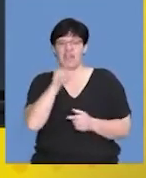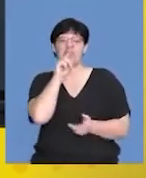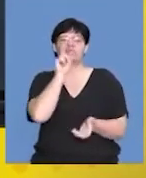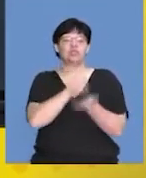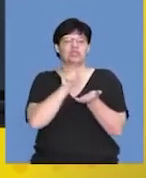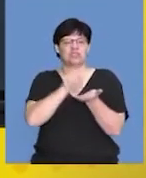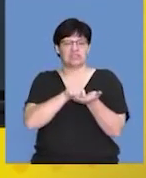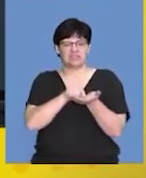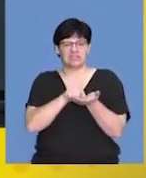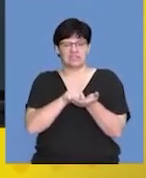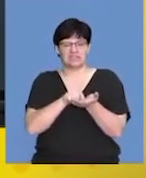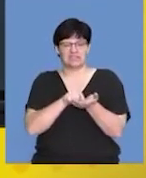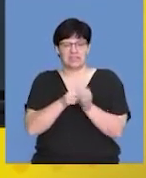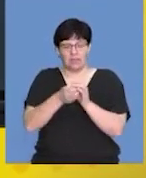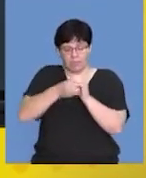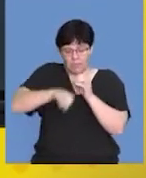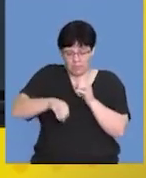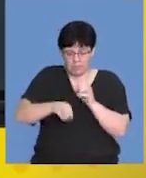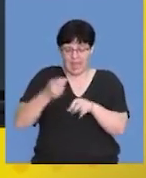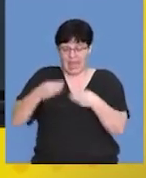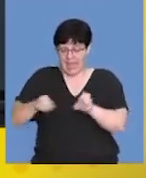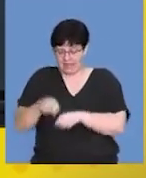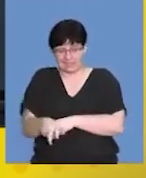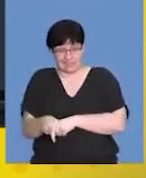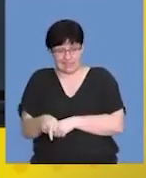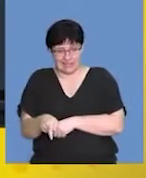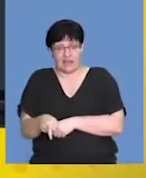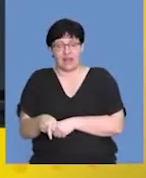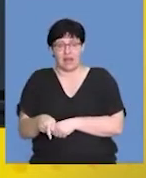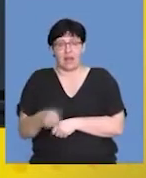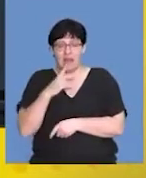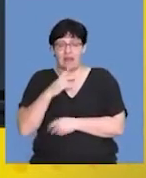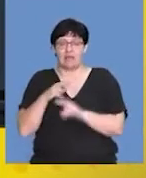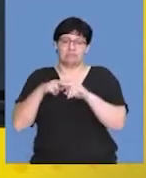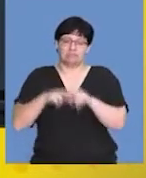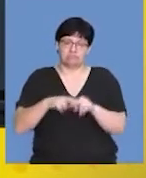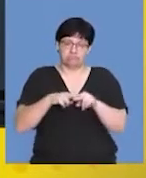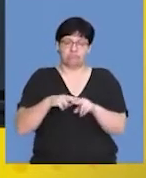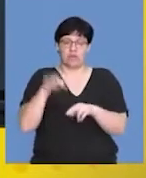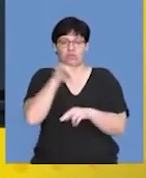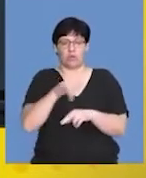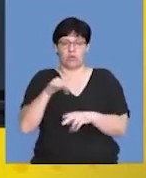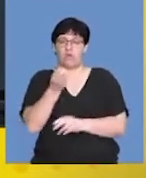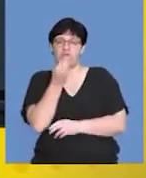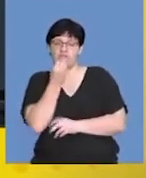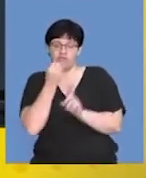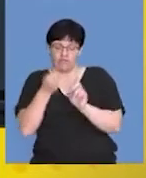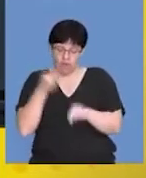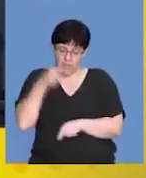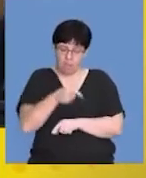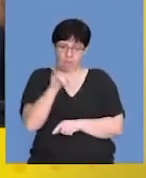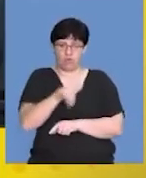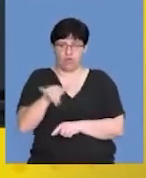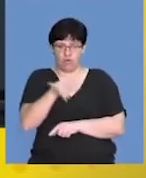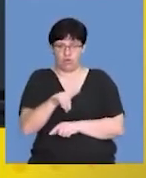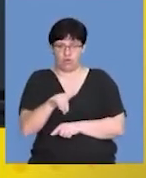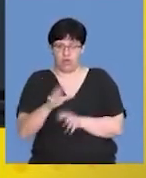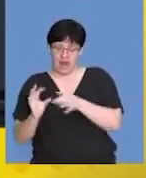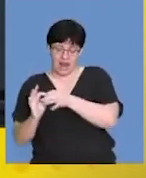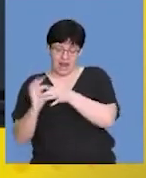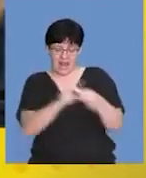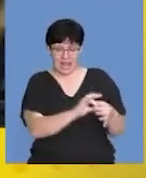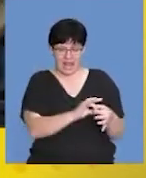chicken egg that develops outside the body, it relies on the yolk and gets its nutrition from that yolk with no